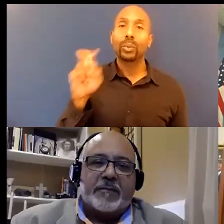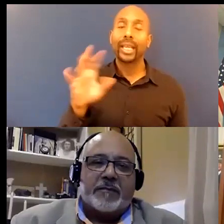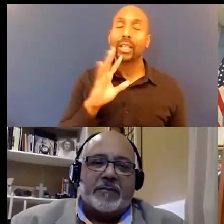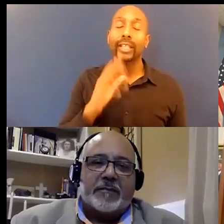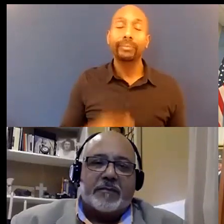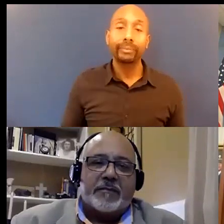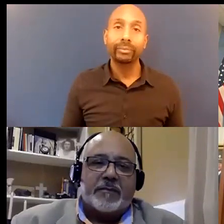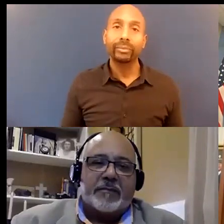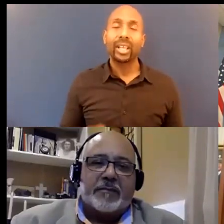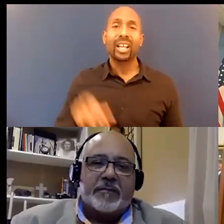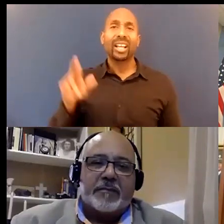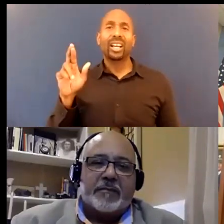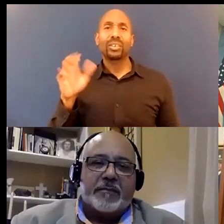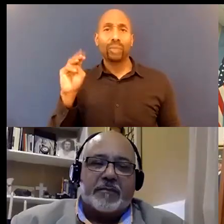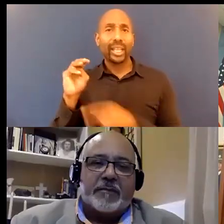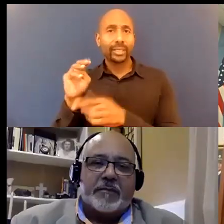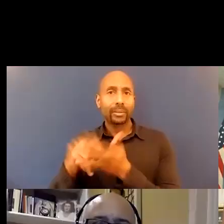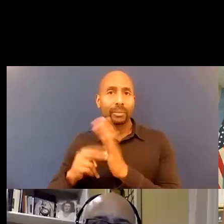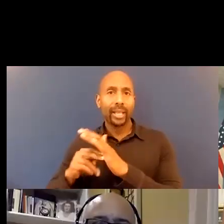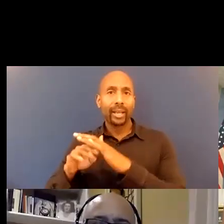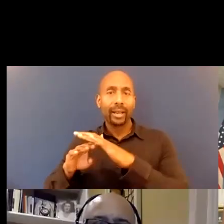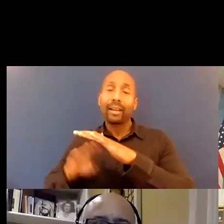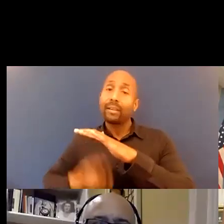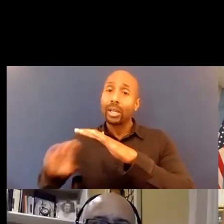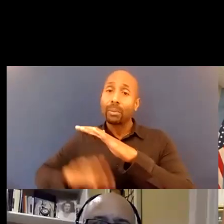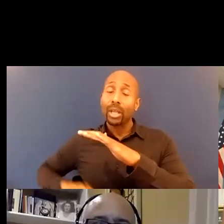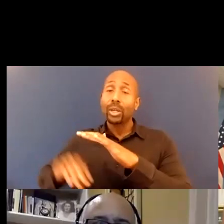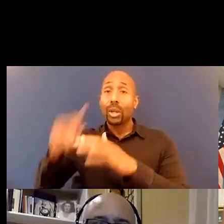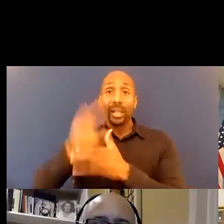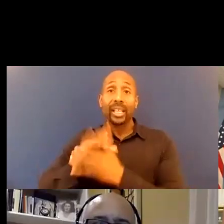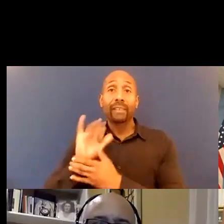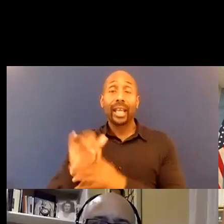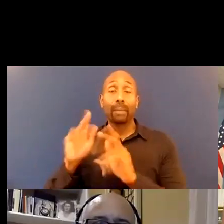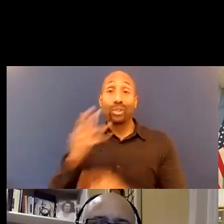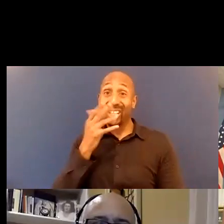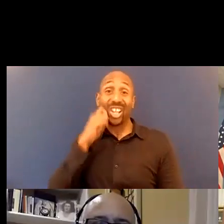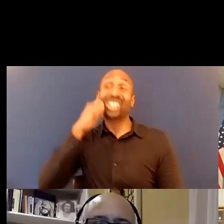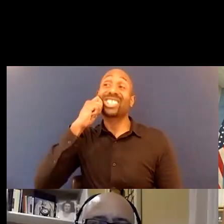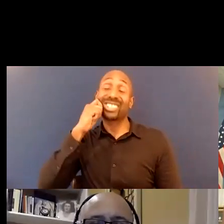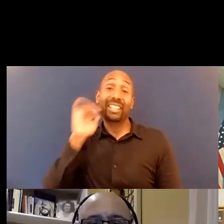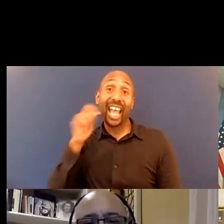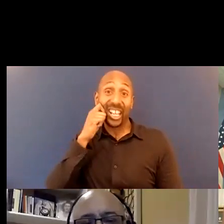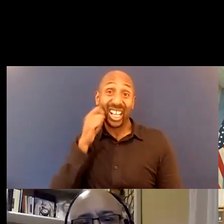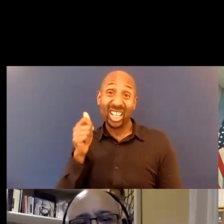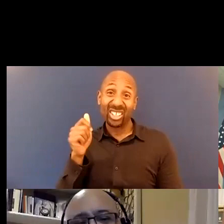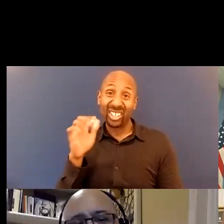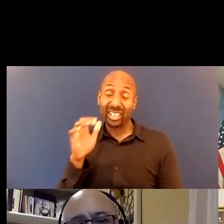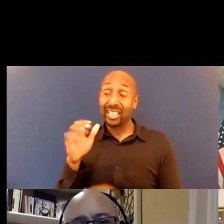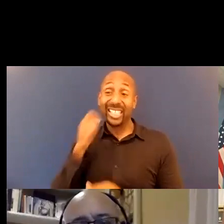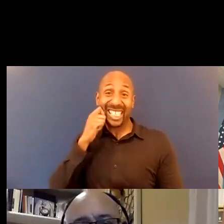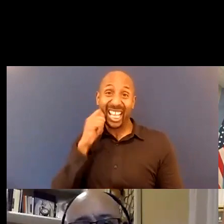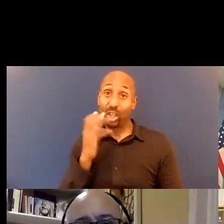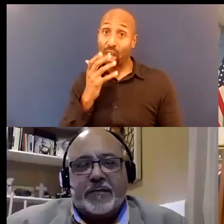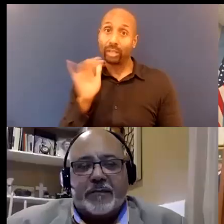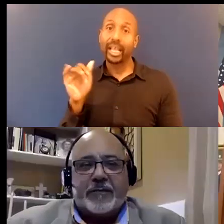at racism it's a fundamental belief that a person's color is superior than another person's color so if I'm African American